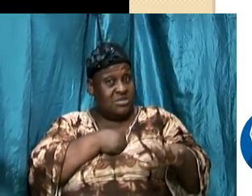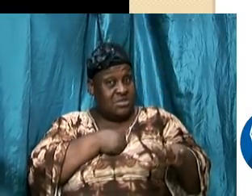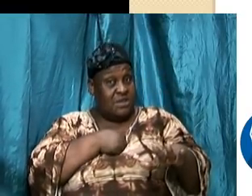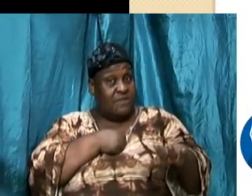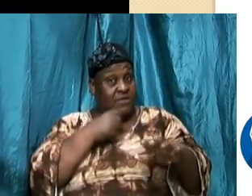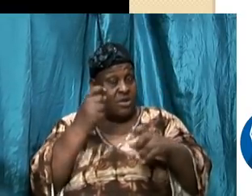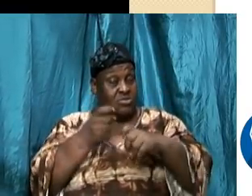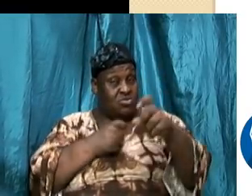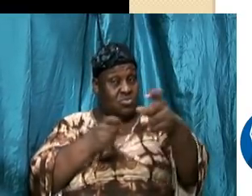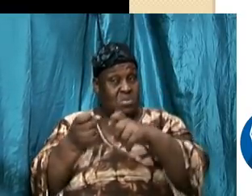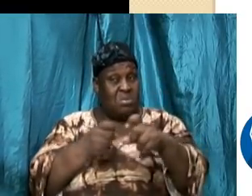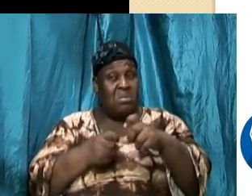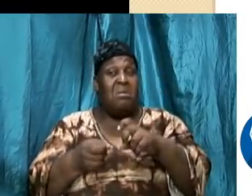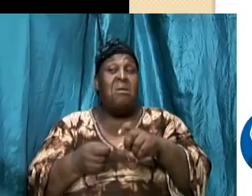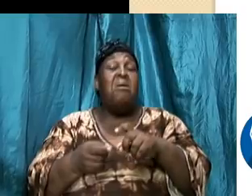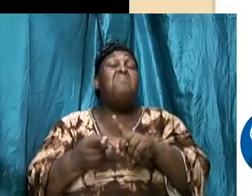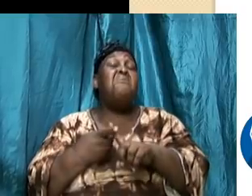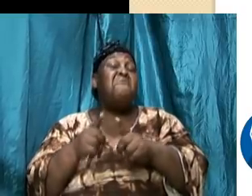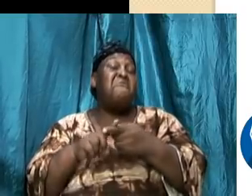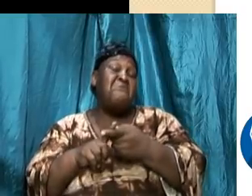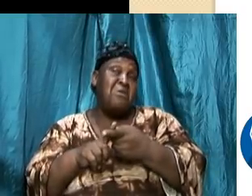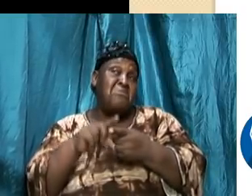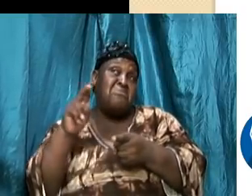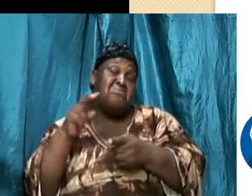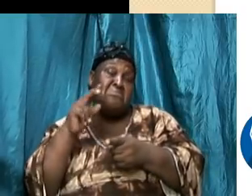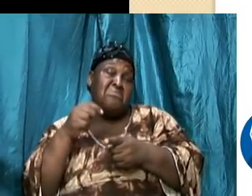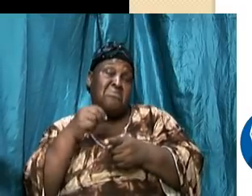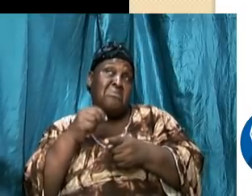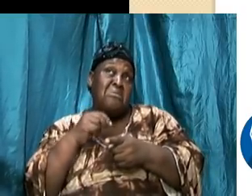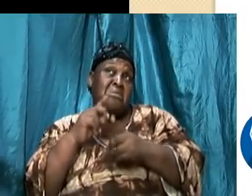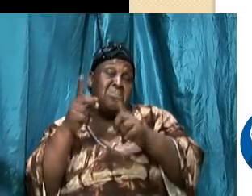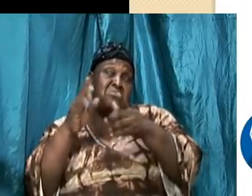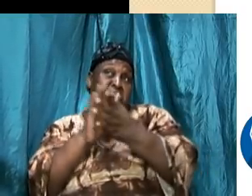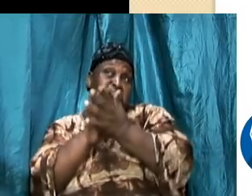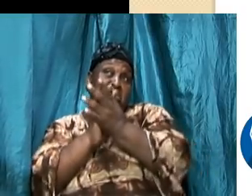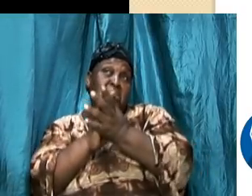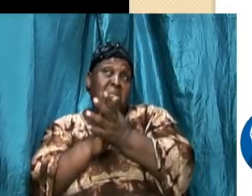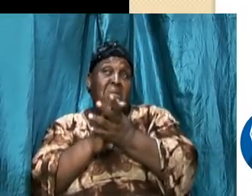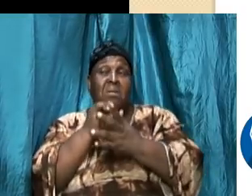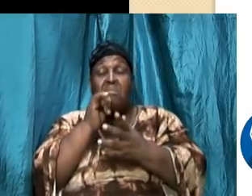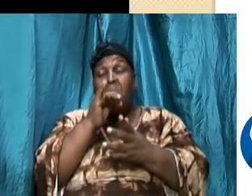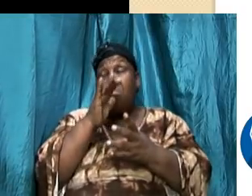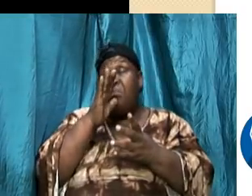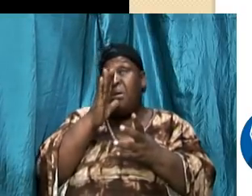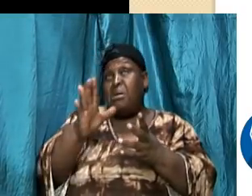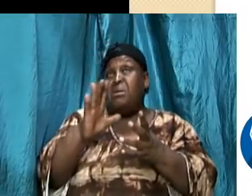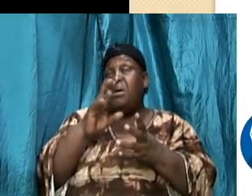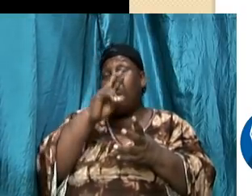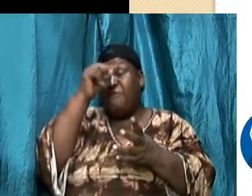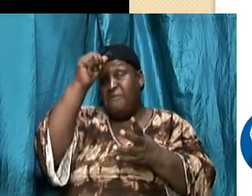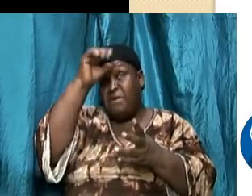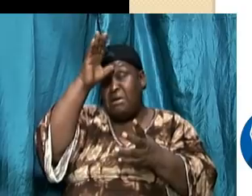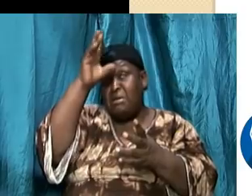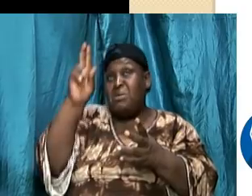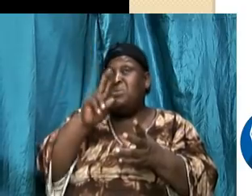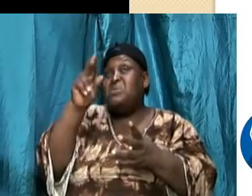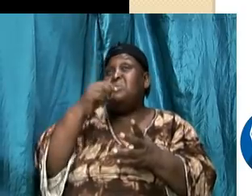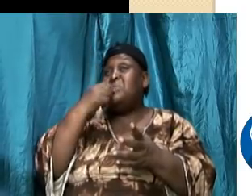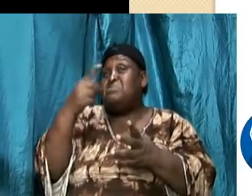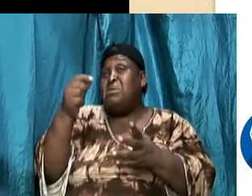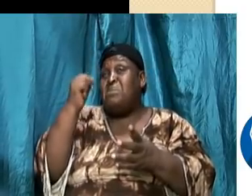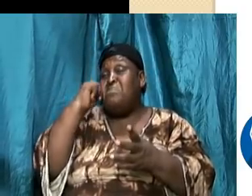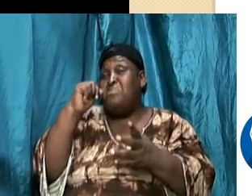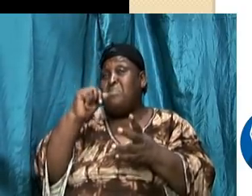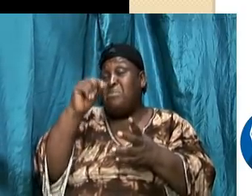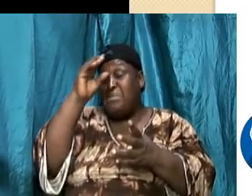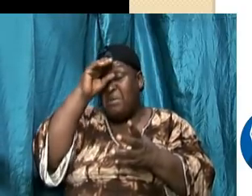friends used to go in primary school my work place my mother used to tell me my father used to tell me my brother tell me